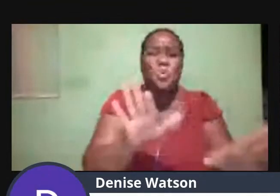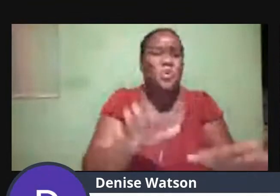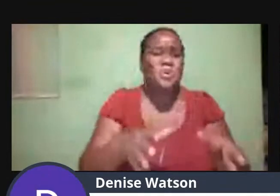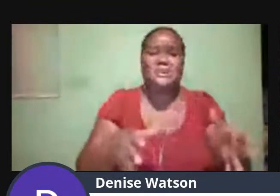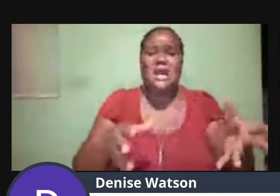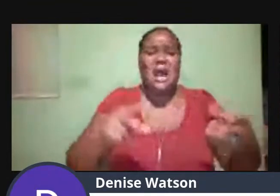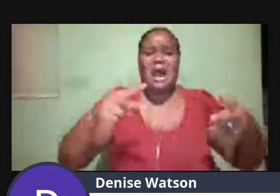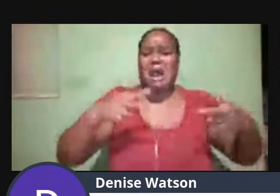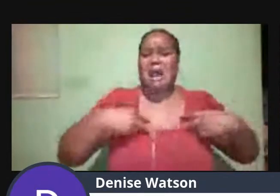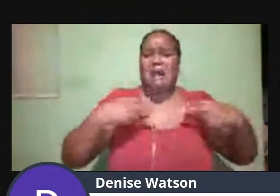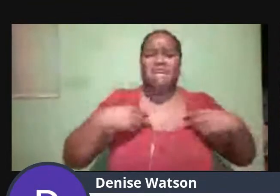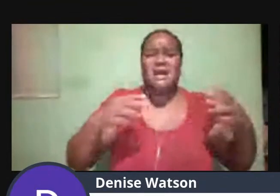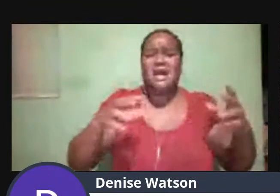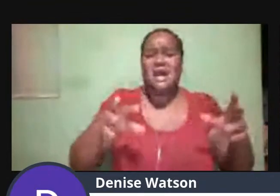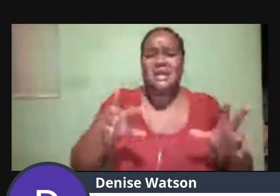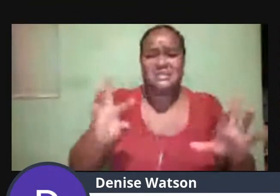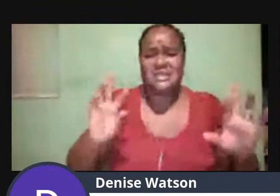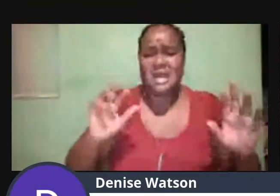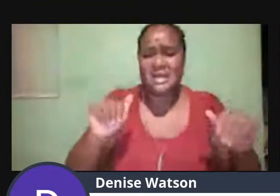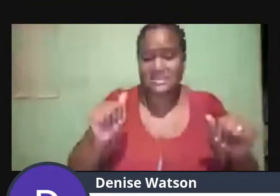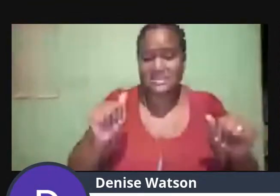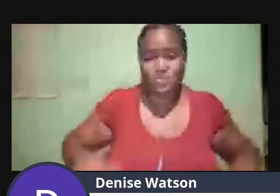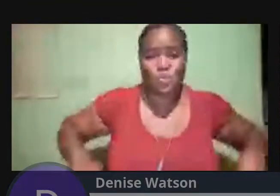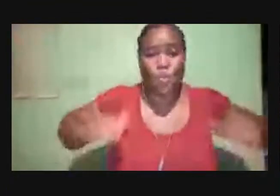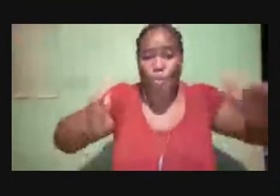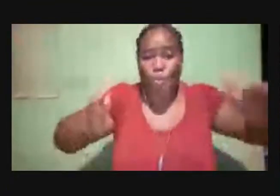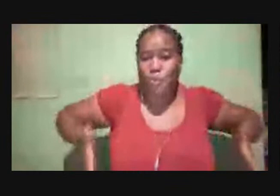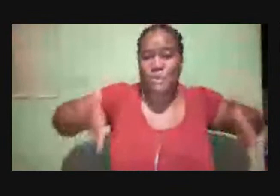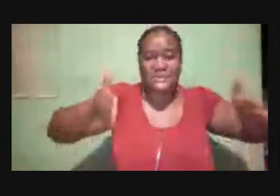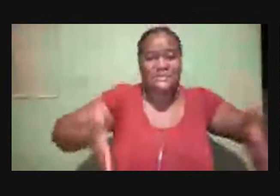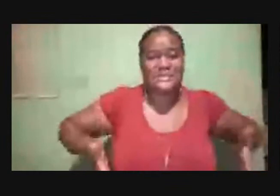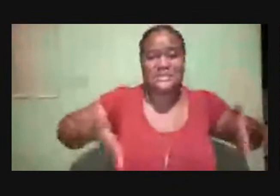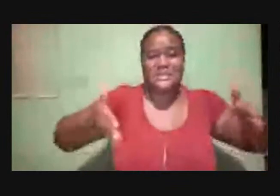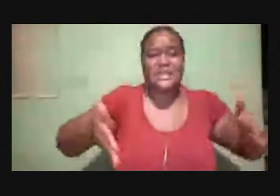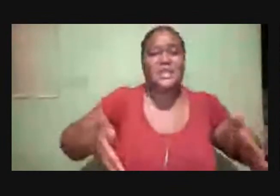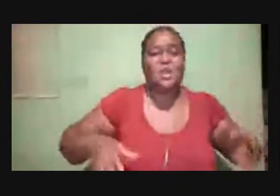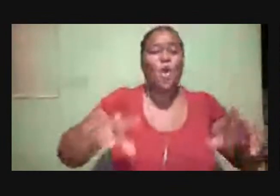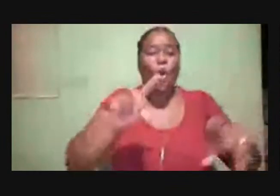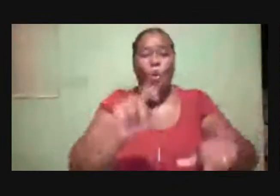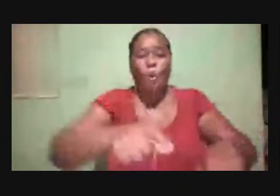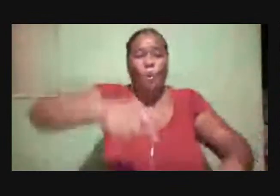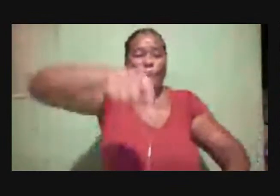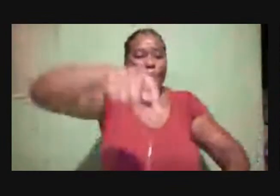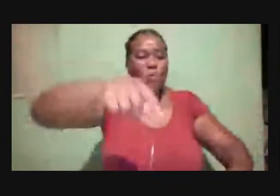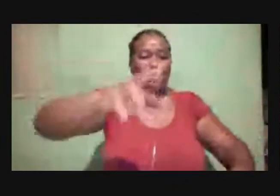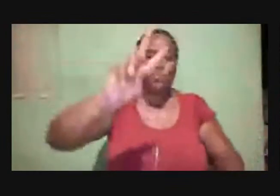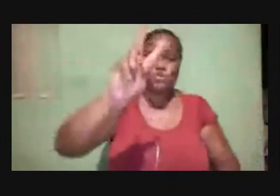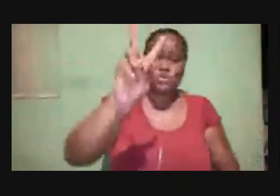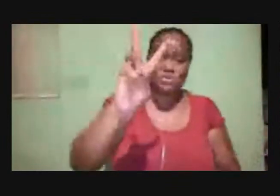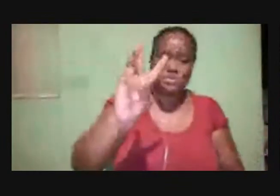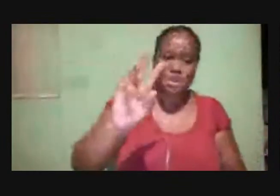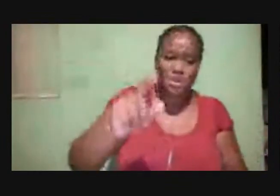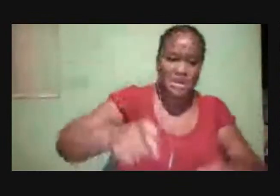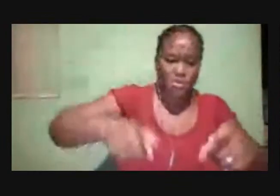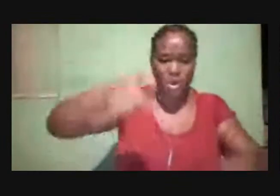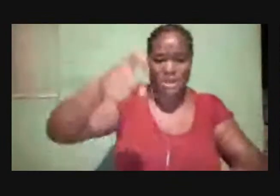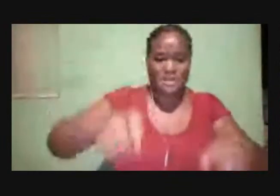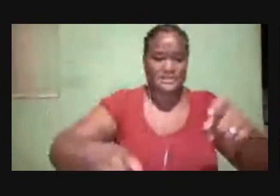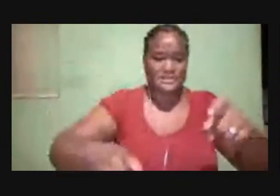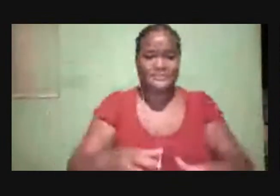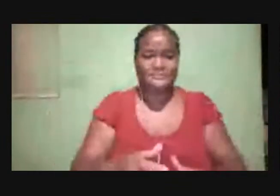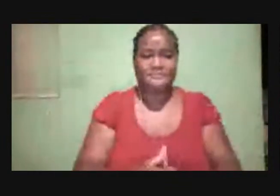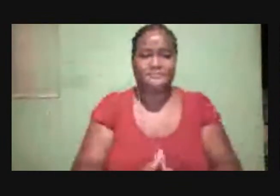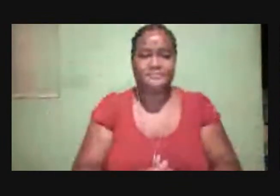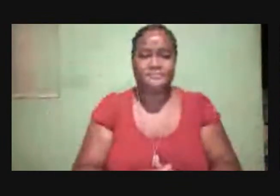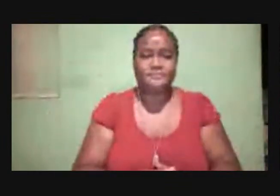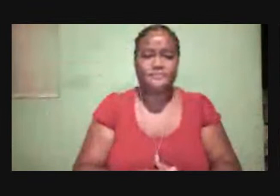Accessibility For wheelchairs Scooters Walkers And canes We have The